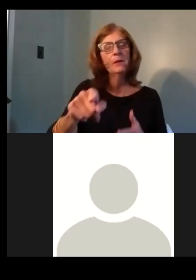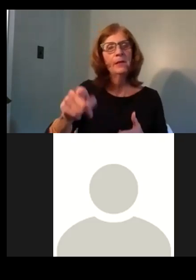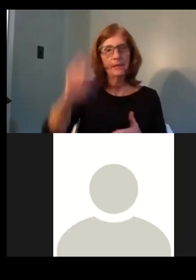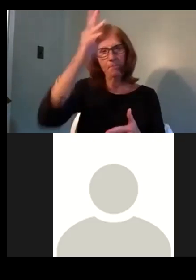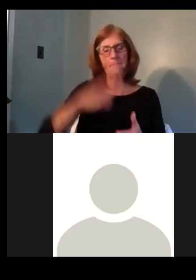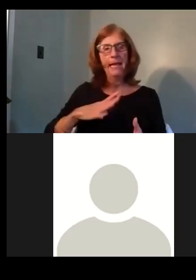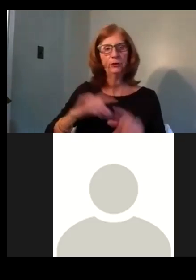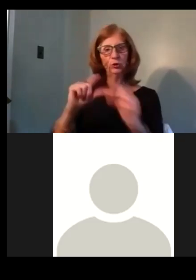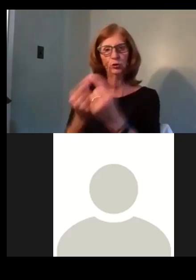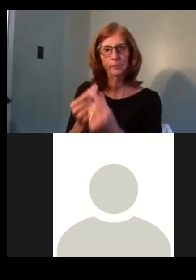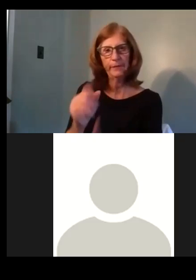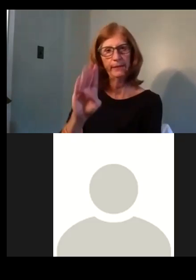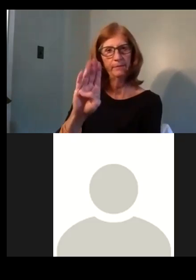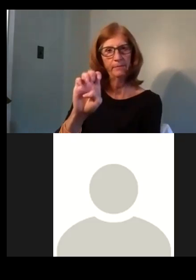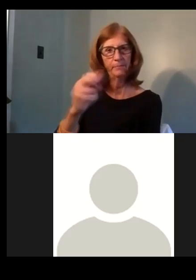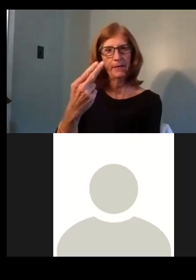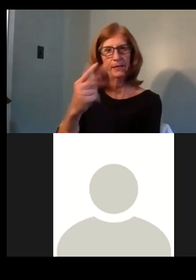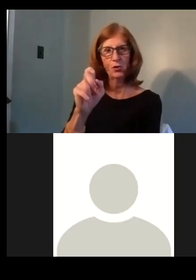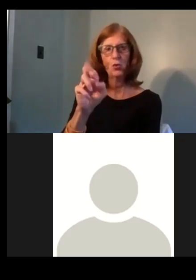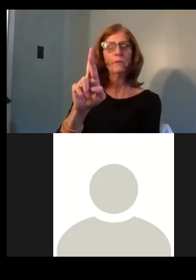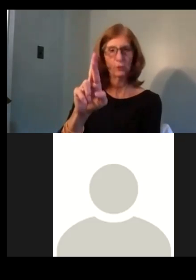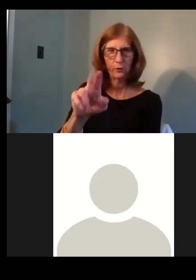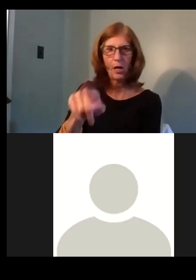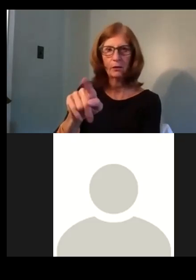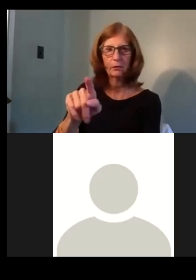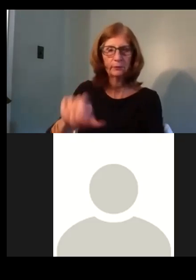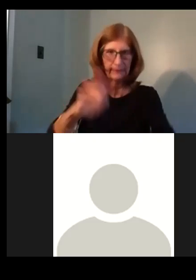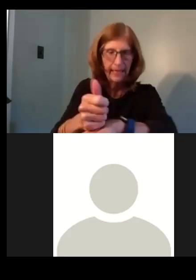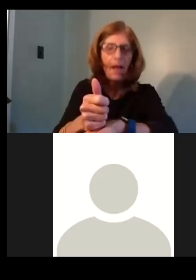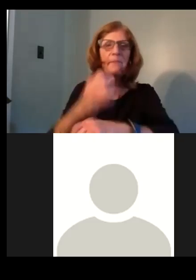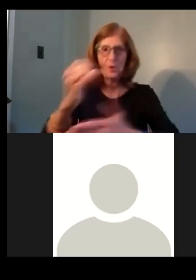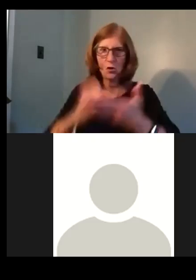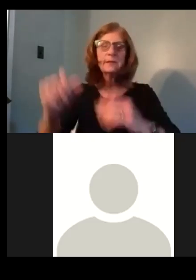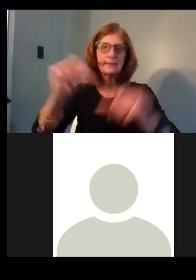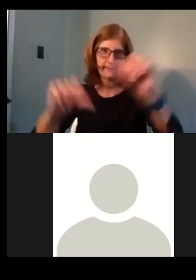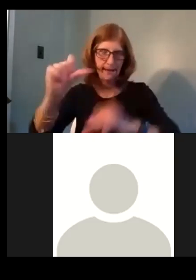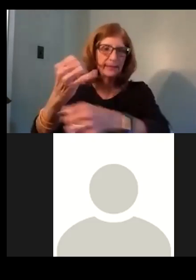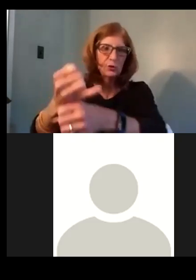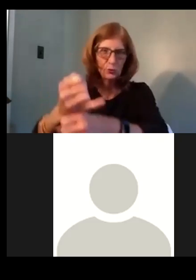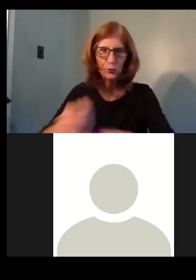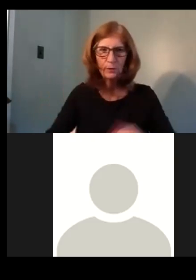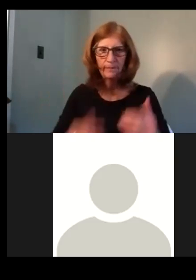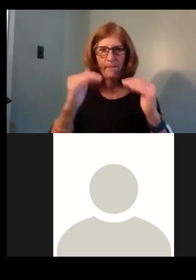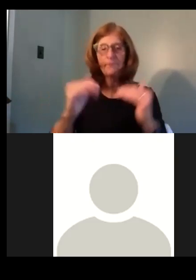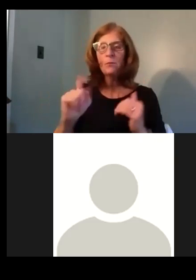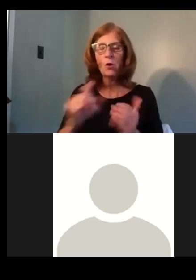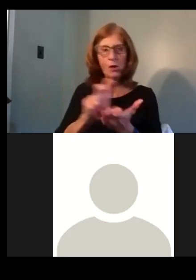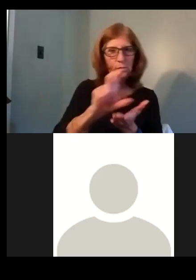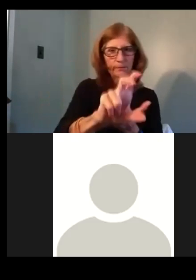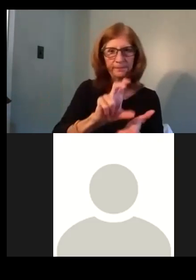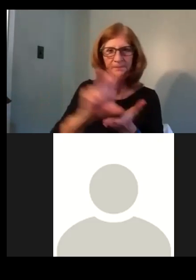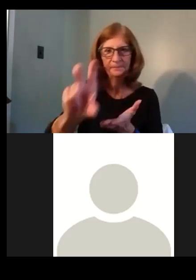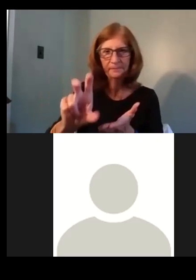is, is working on the Beltsuver Institute of Arts and Science. We're also, um, putting funds toward,